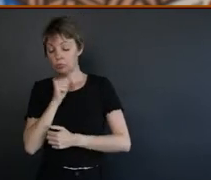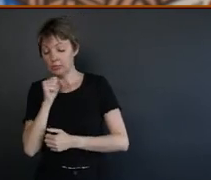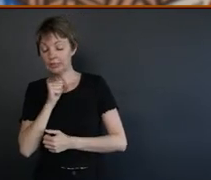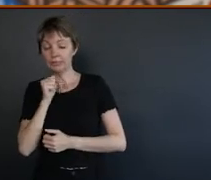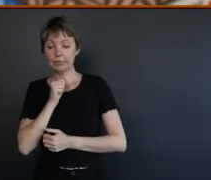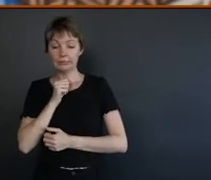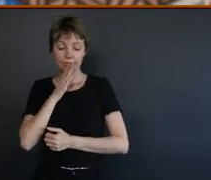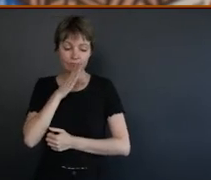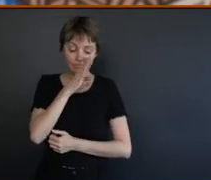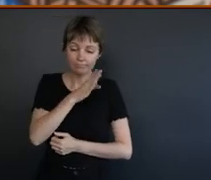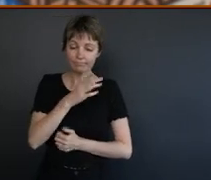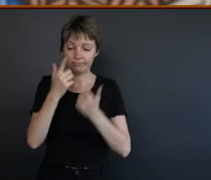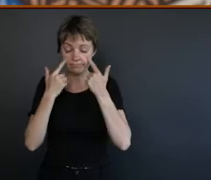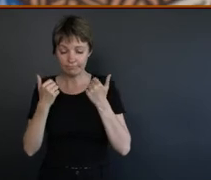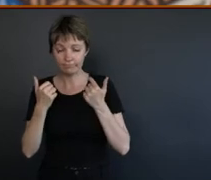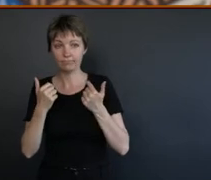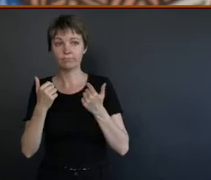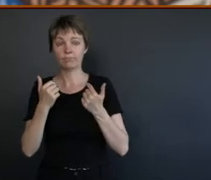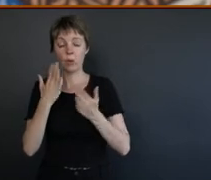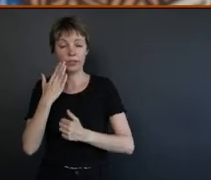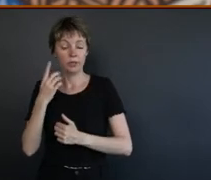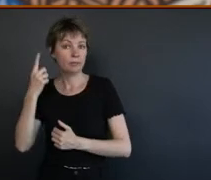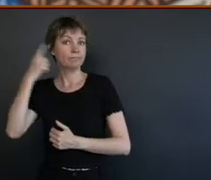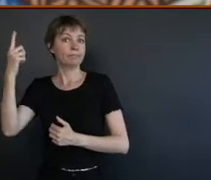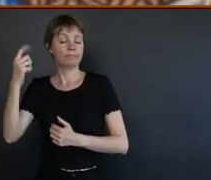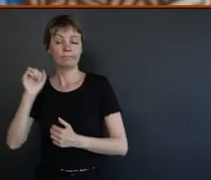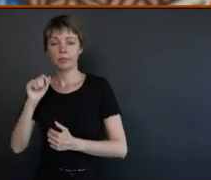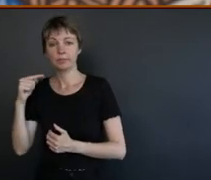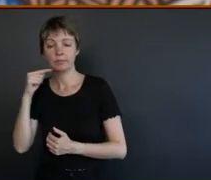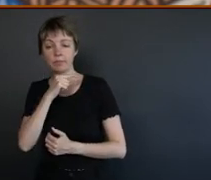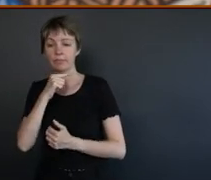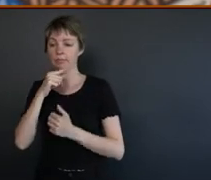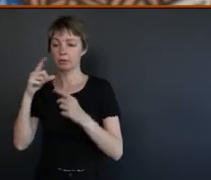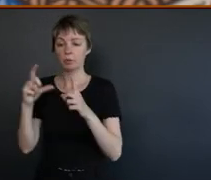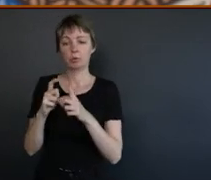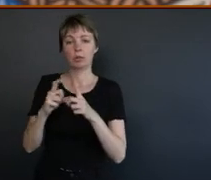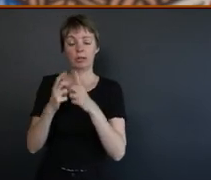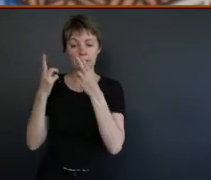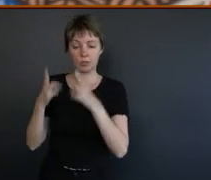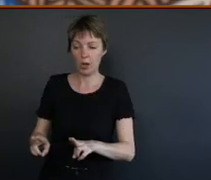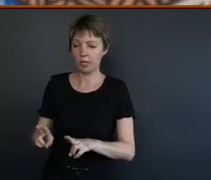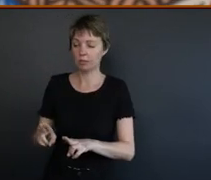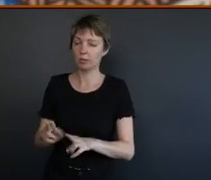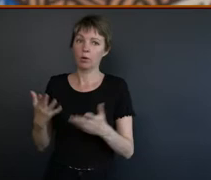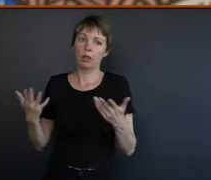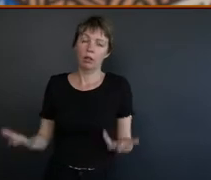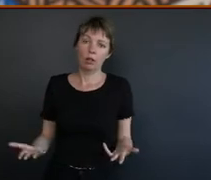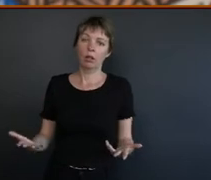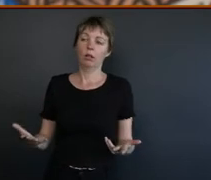at the first time of your death of your son or your daughter, well naturally you're going to,